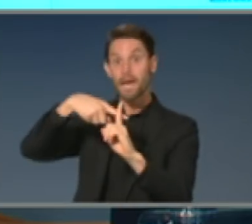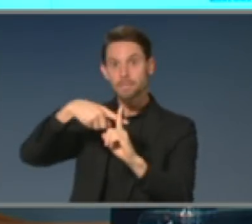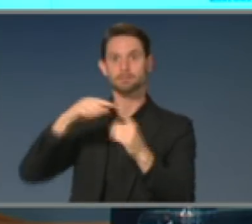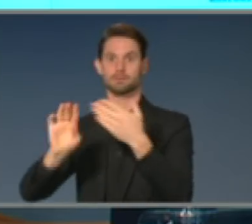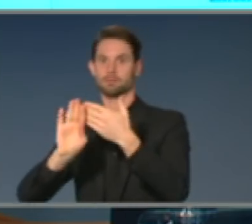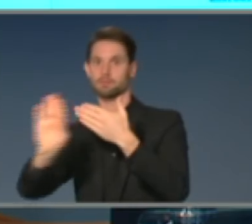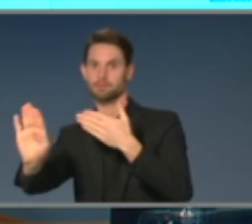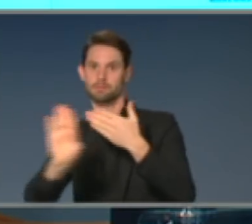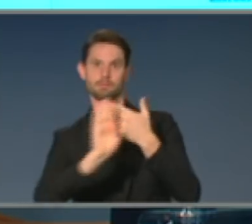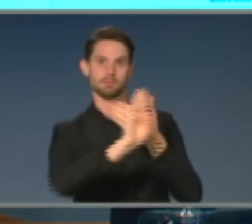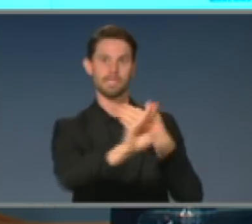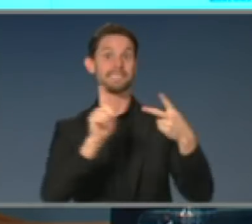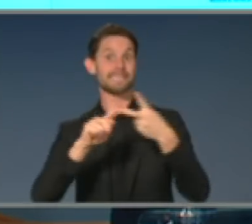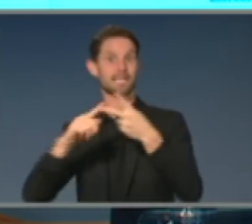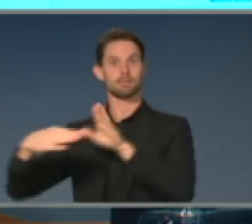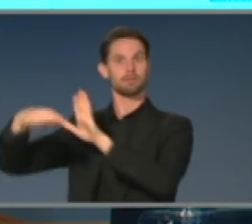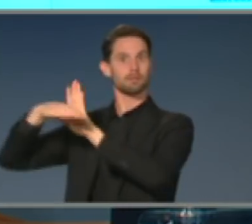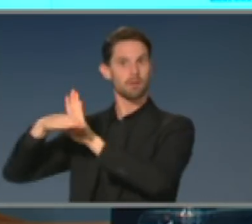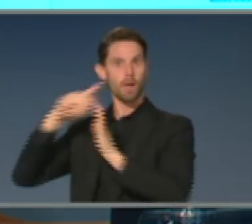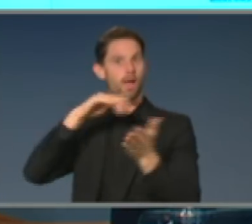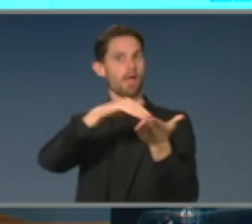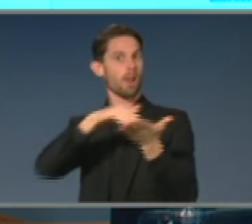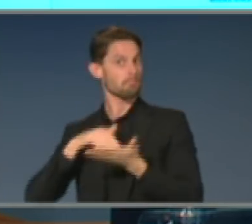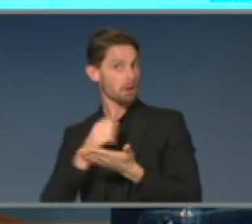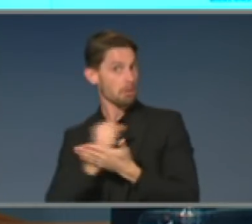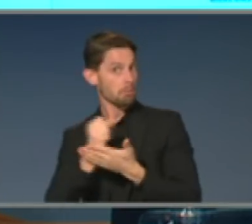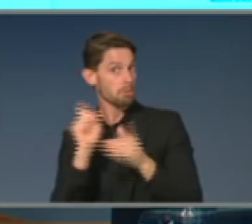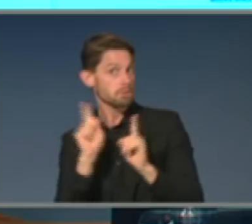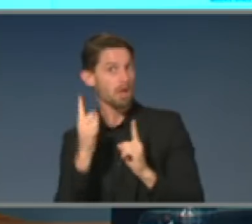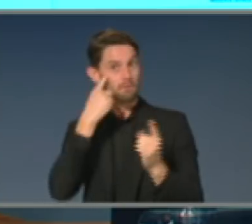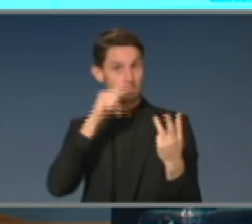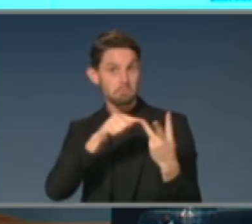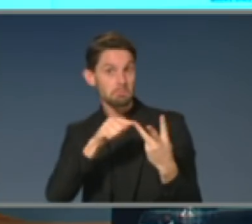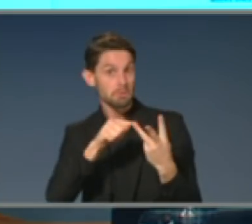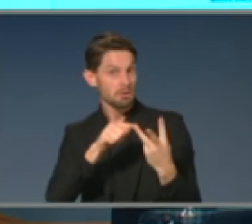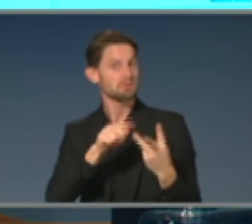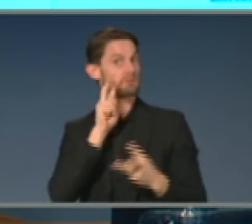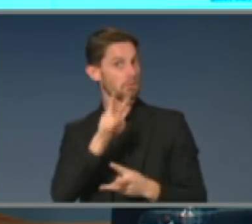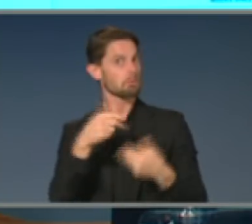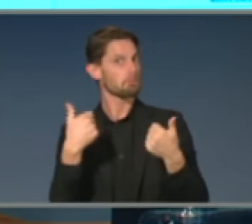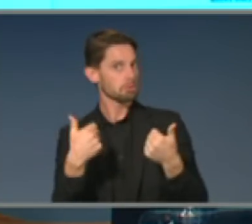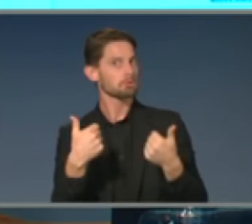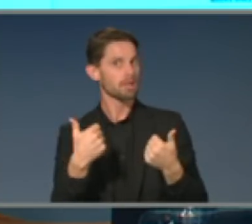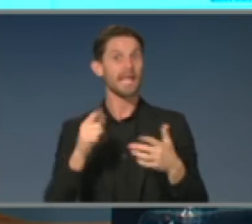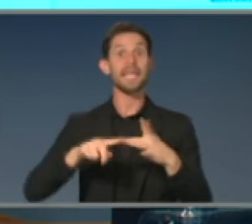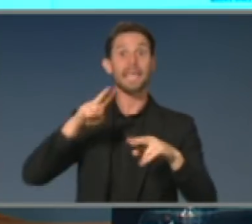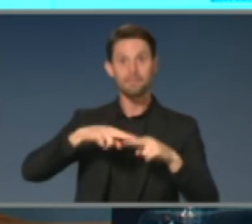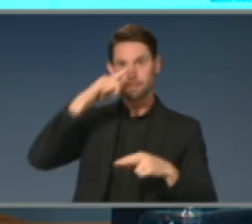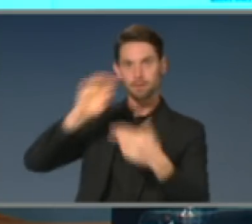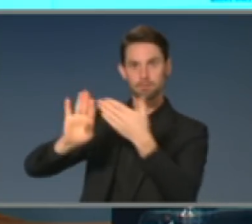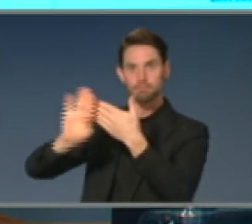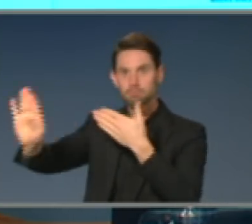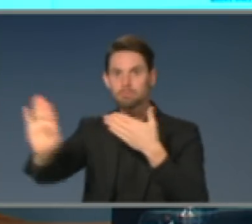transmissibility of the virus. We've already seen that. In fact, the modelers are already looking at early data on what's happened with social